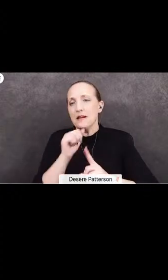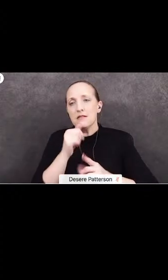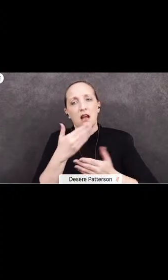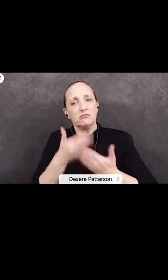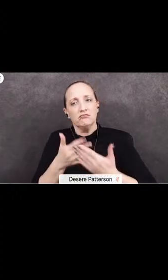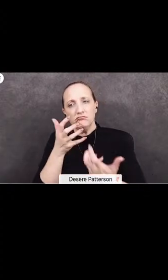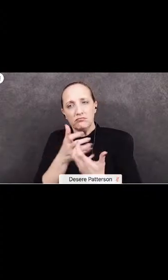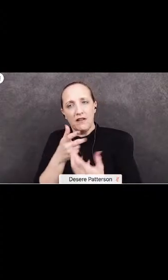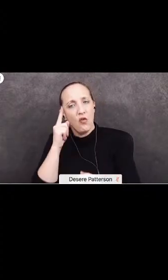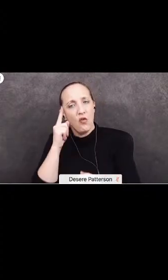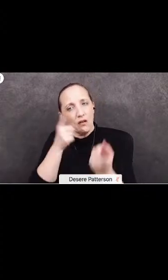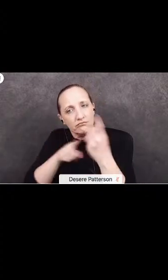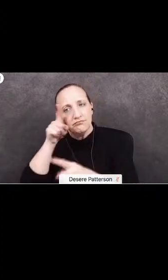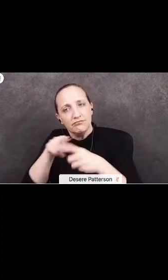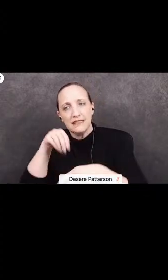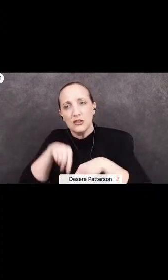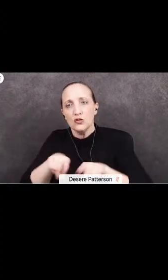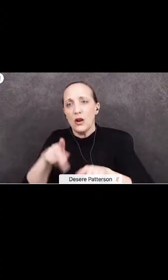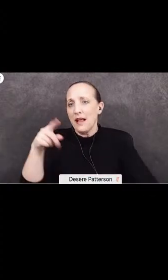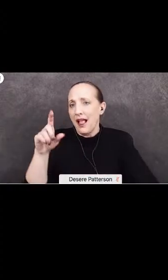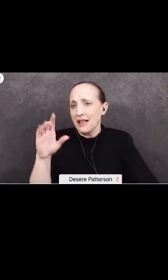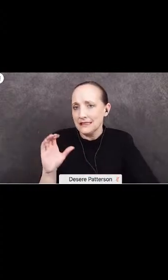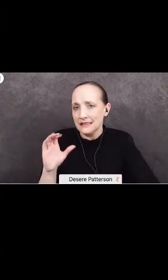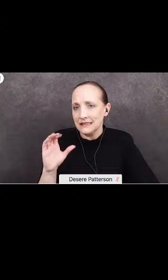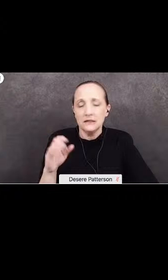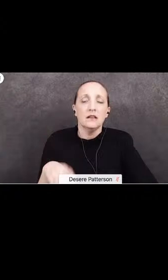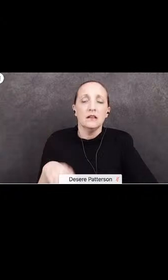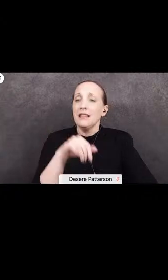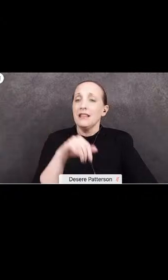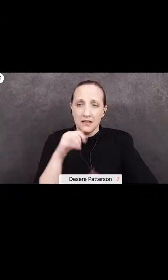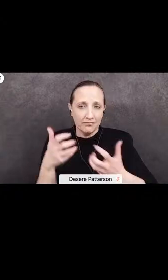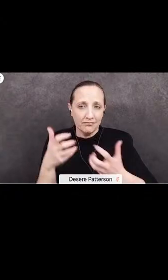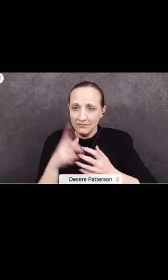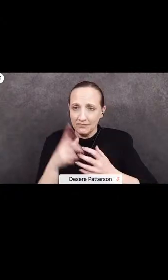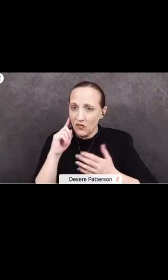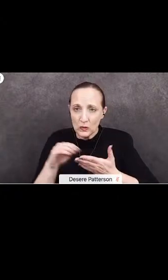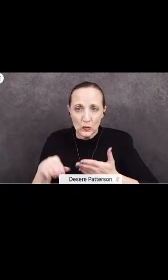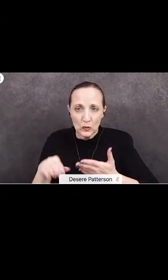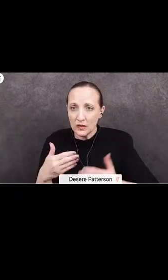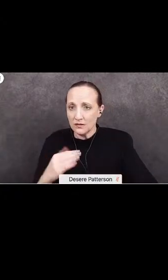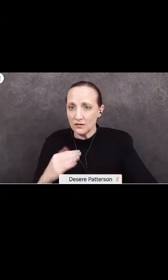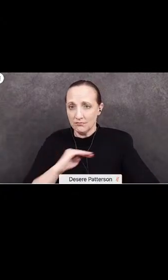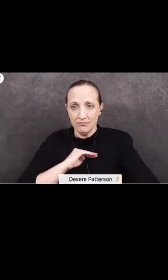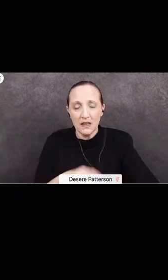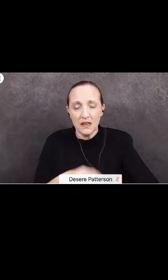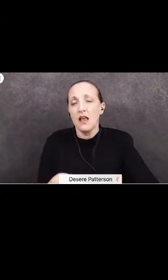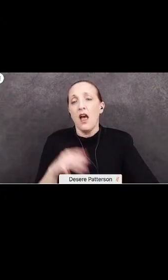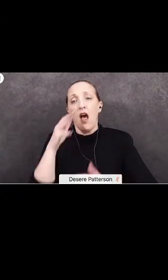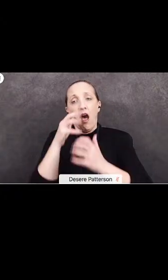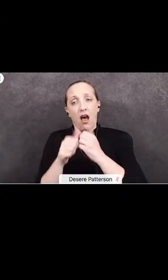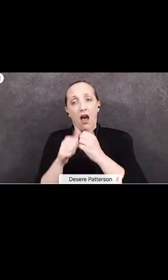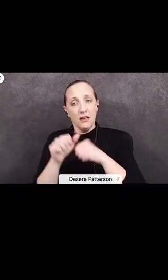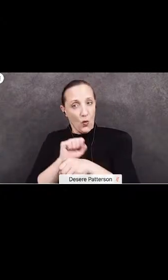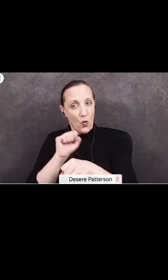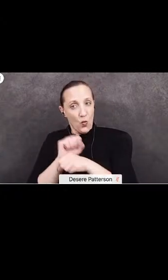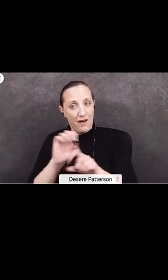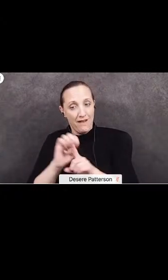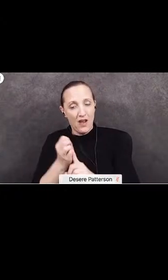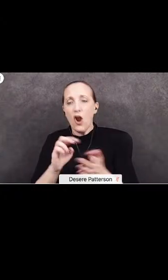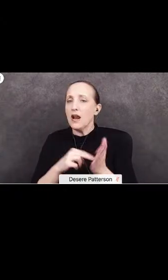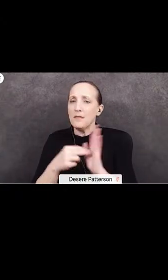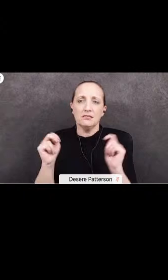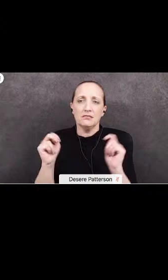collaboration and PLCs? How is this environment suitable for the students? Hostile work environment is both ineffective teachers.